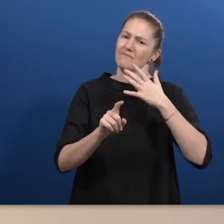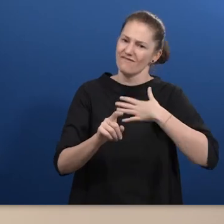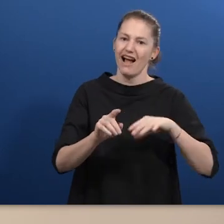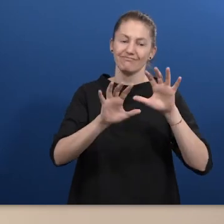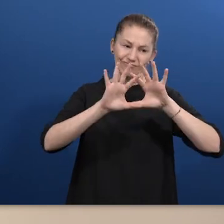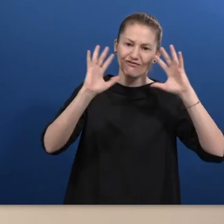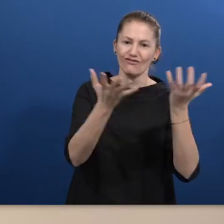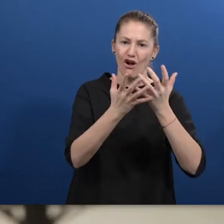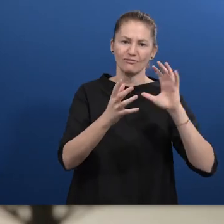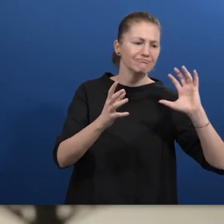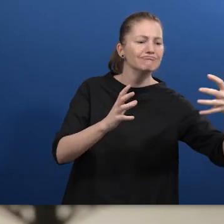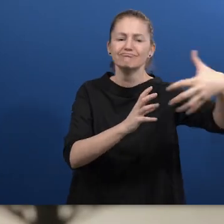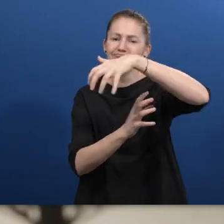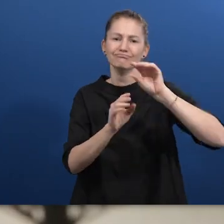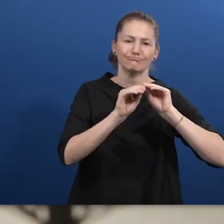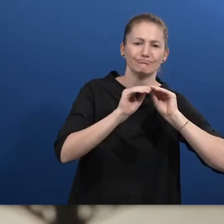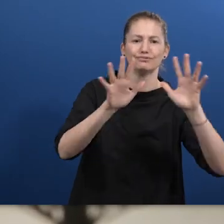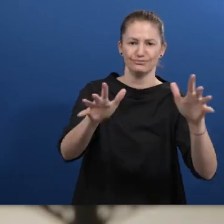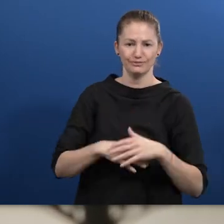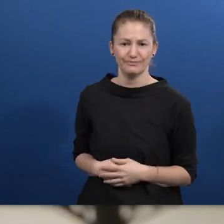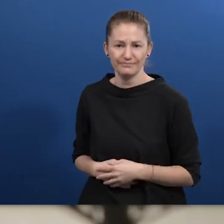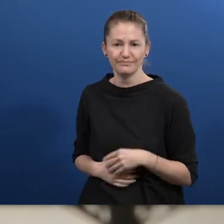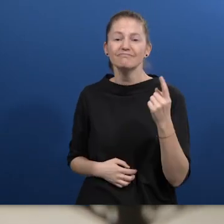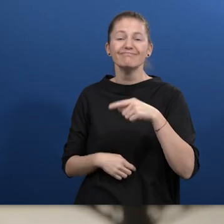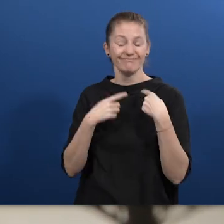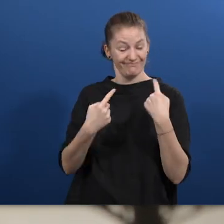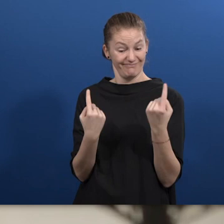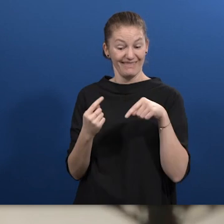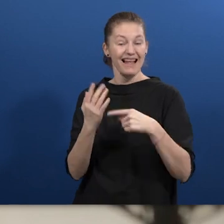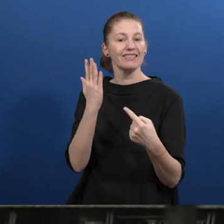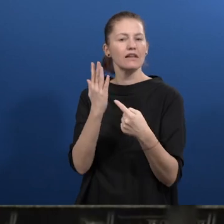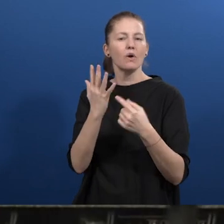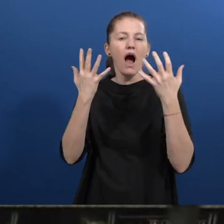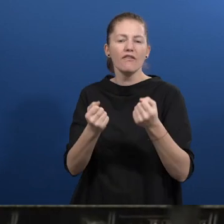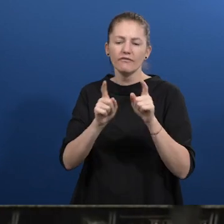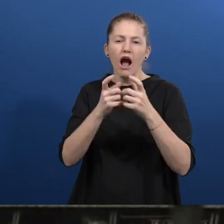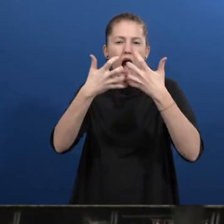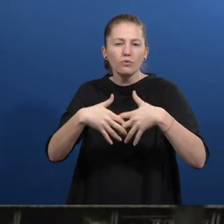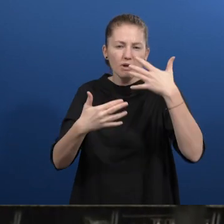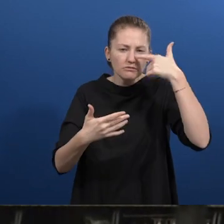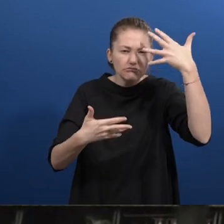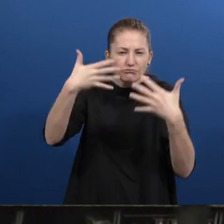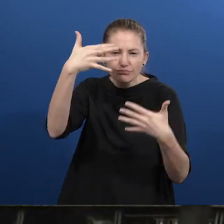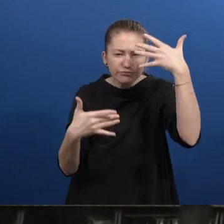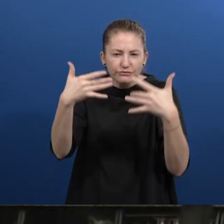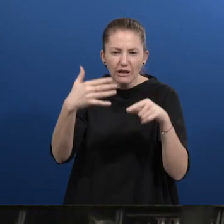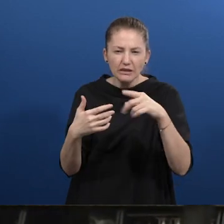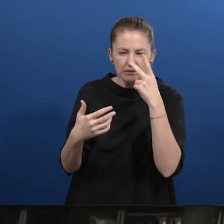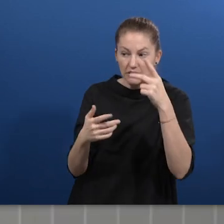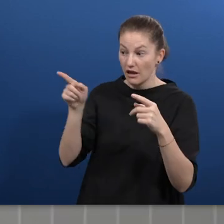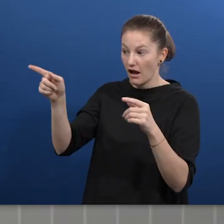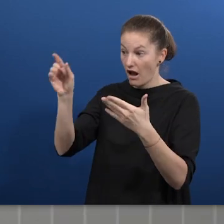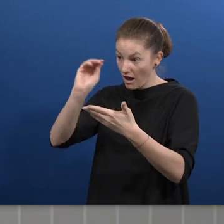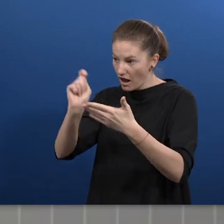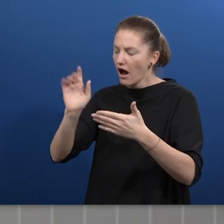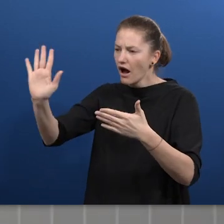able to match the right candidate with each job opportunity everywhere in Brazil and why not everywhere in the world.